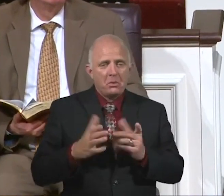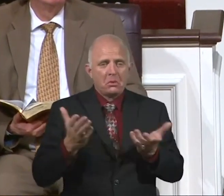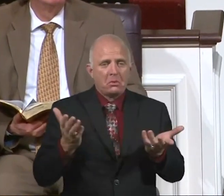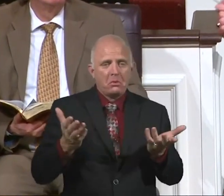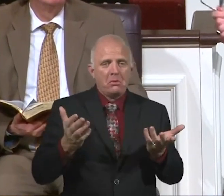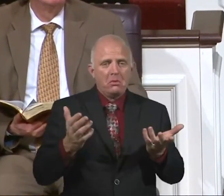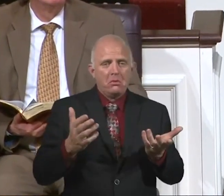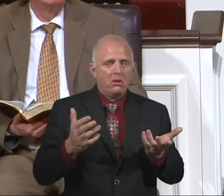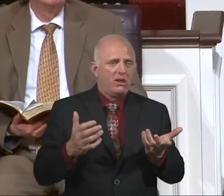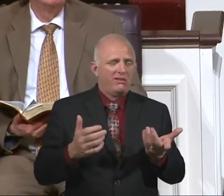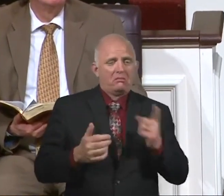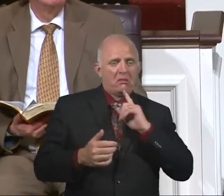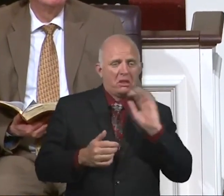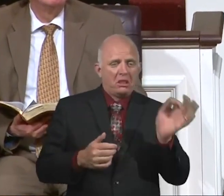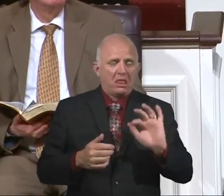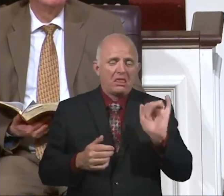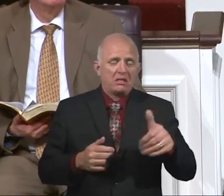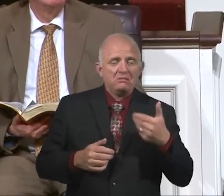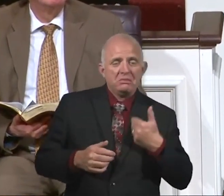It is what it is.